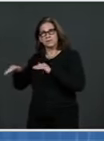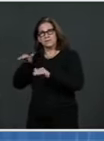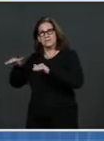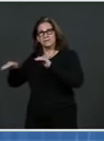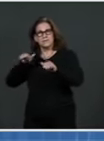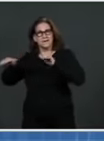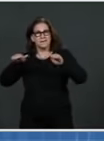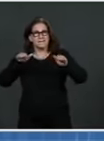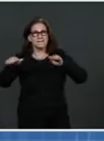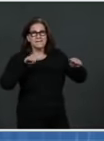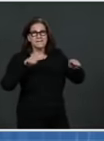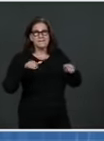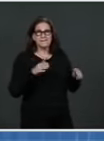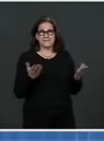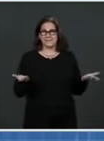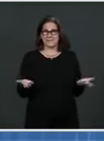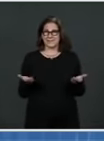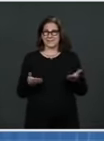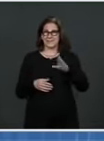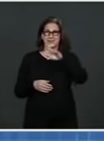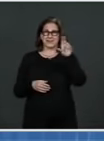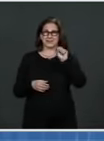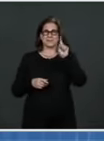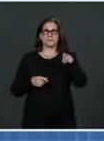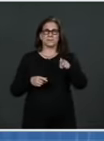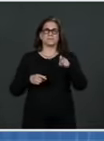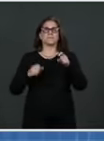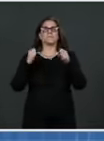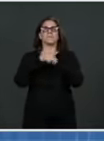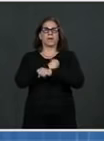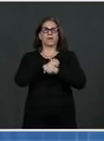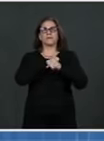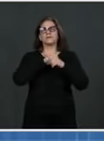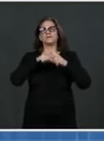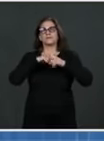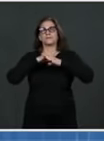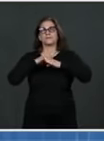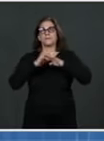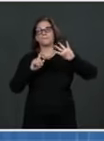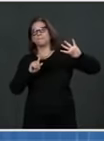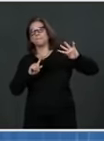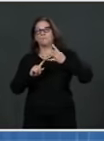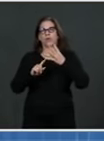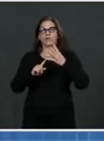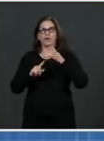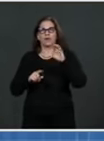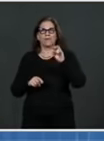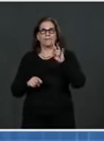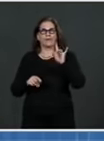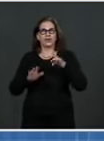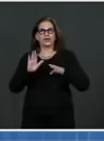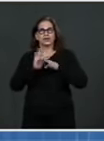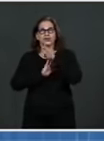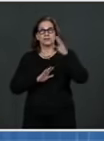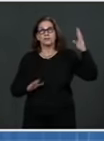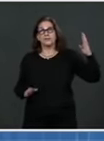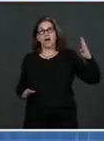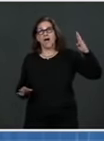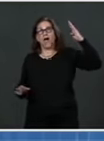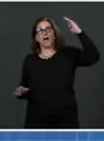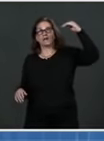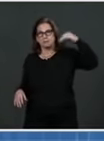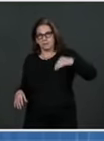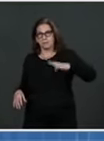surge. And after that honest plea, I want to reflect on so many reasons we have to be hopeful and